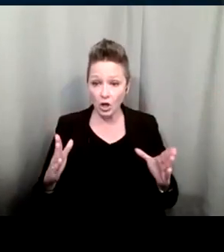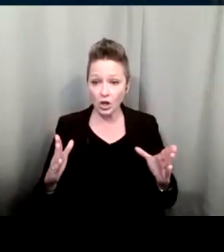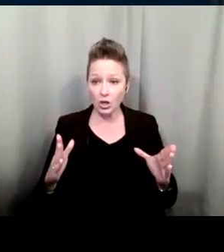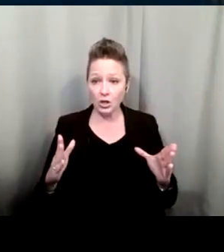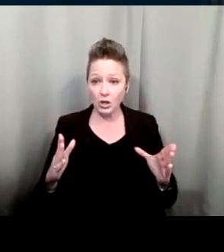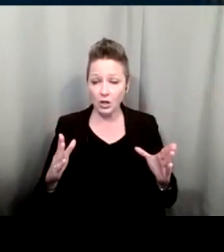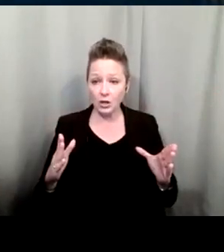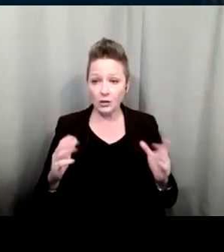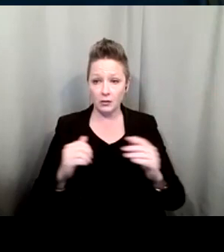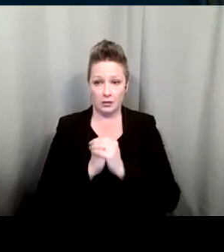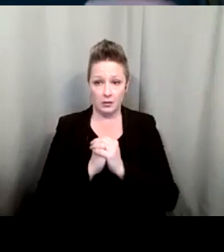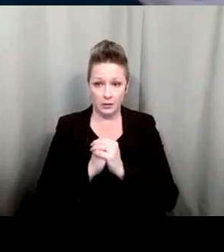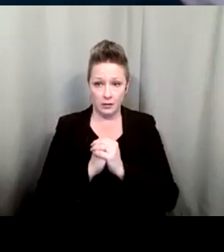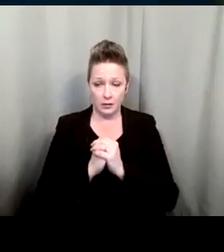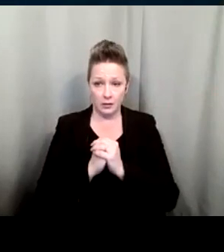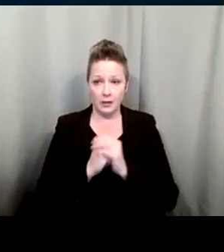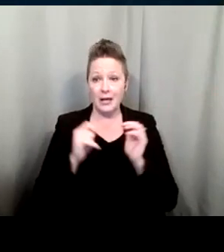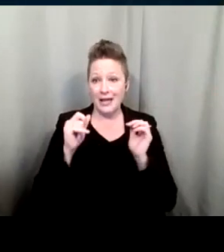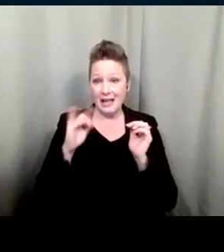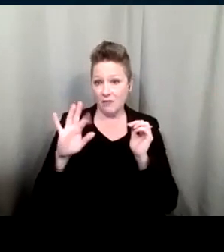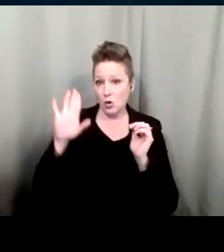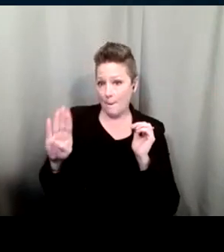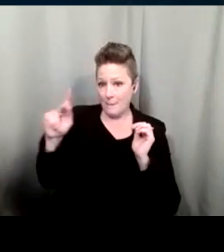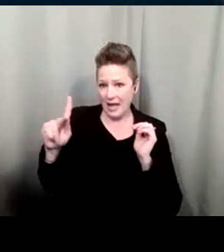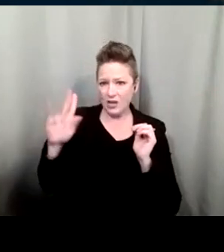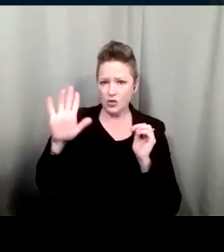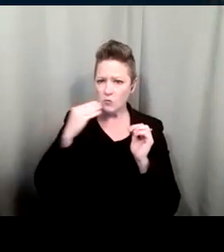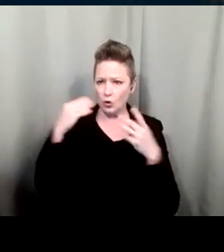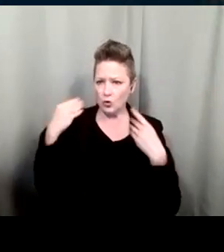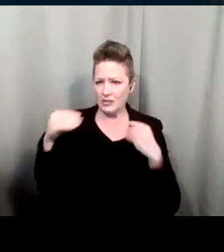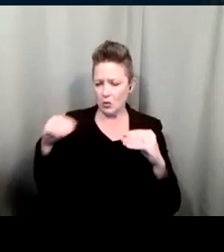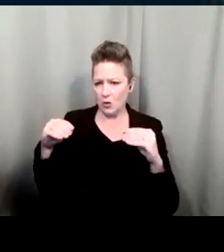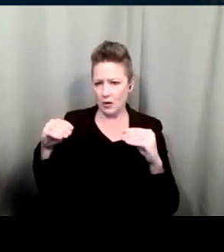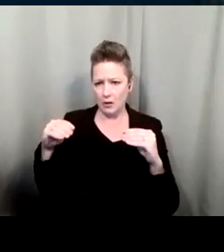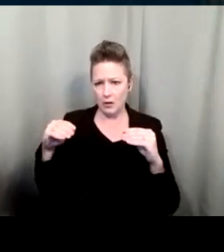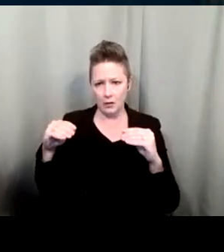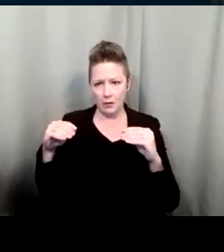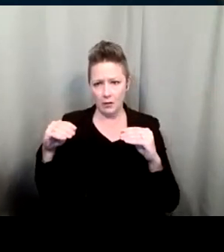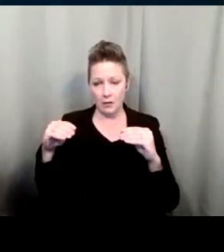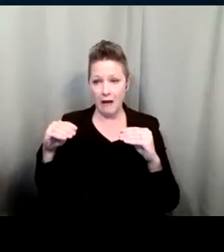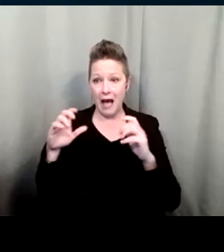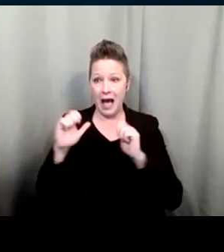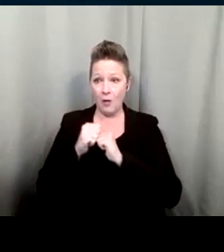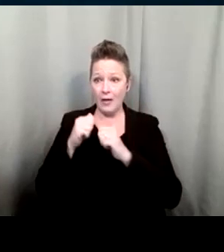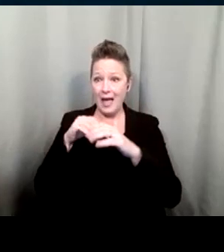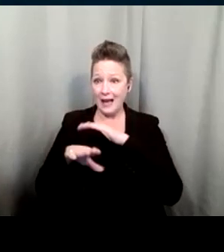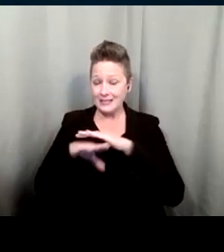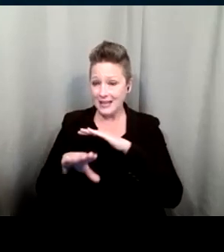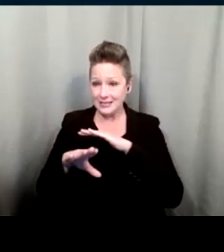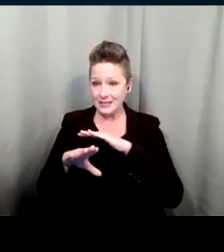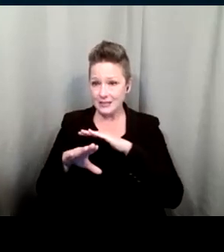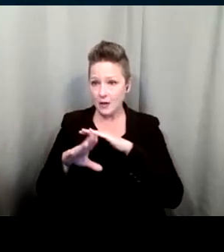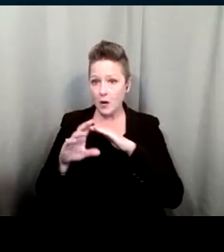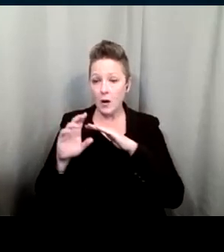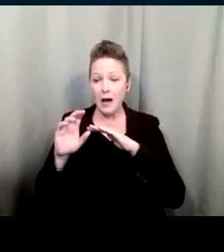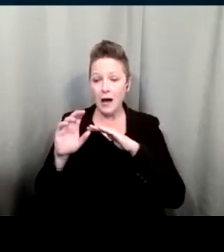if they go to purchase insurance to go to the bank to go to the grocery store how do communicate with somebody oh do they hear